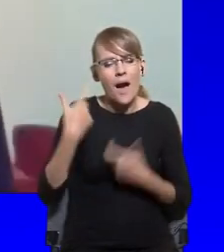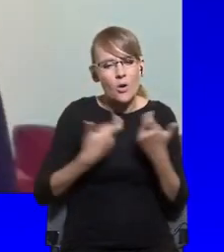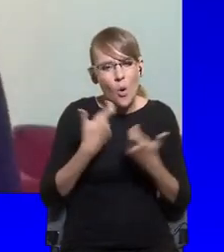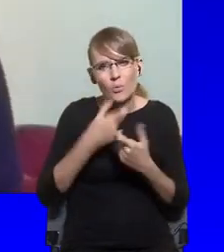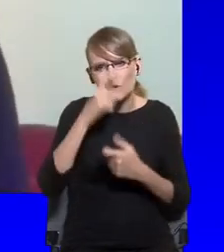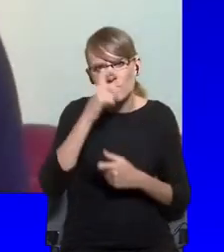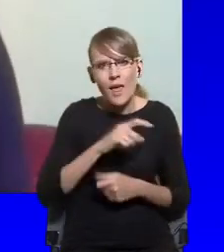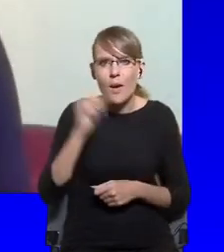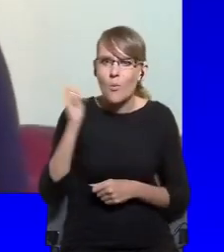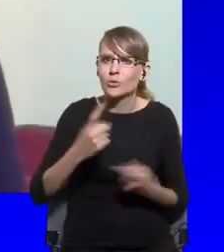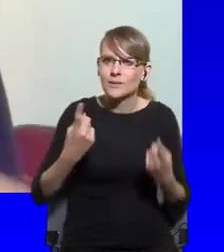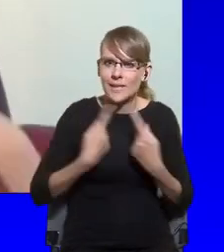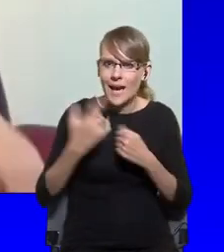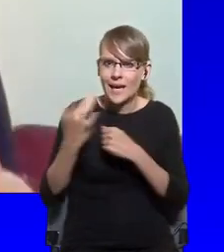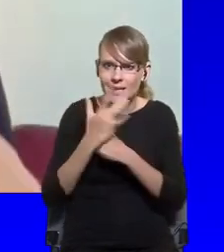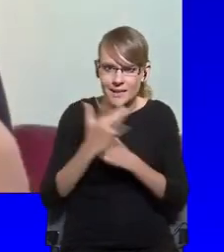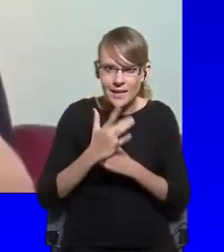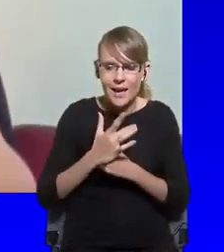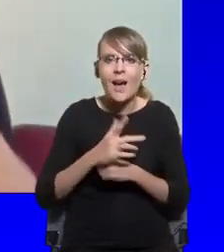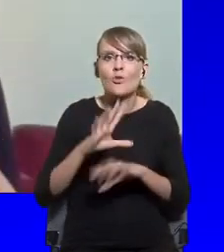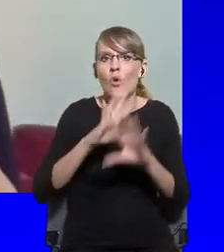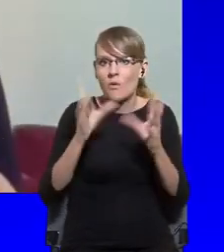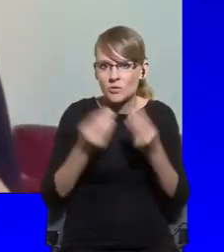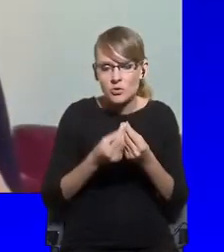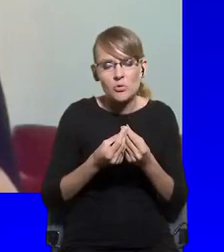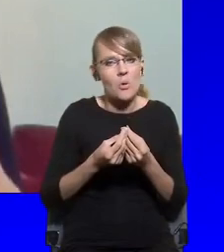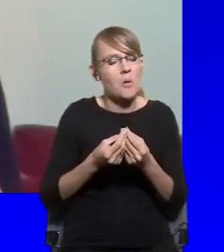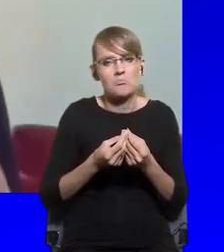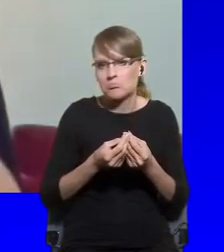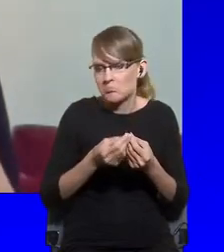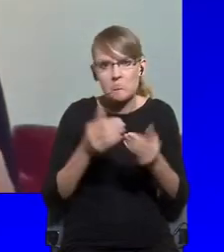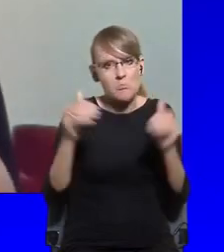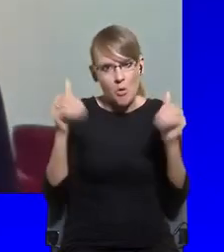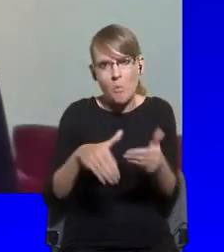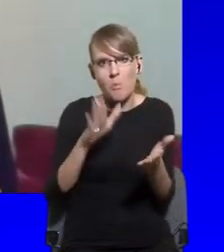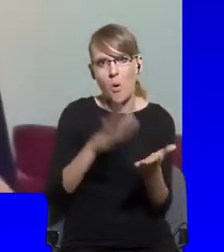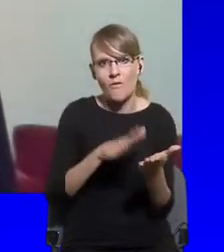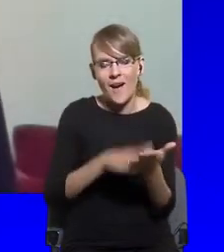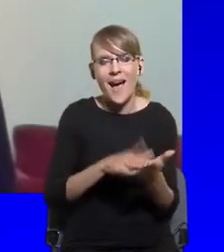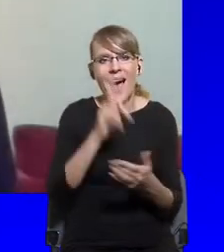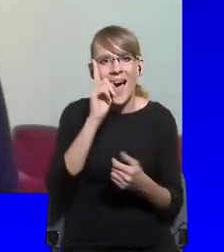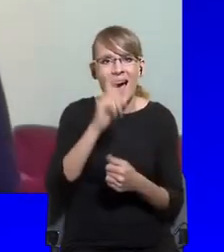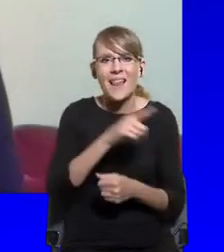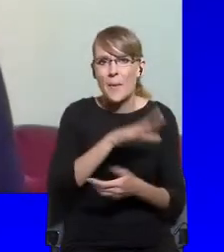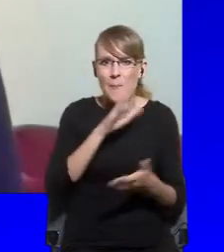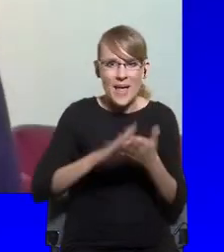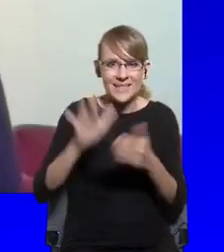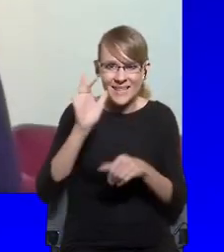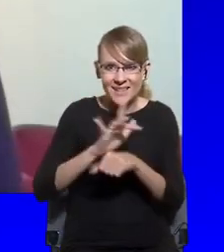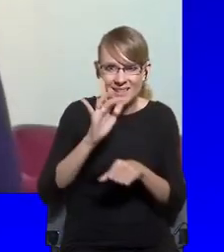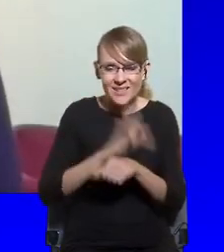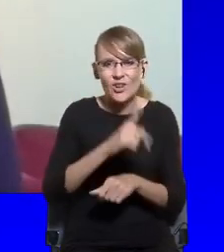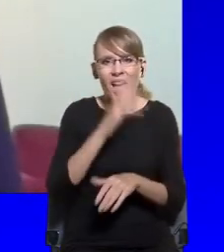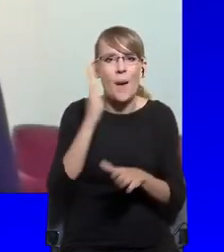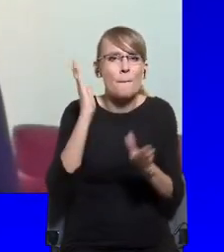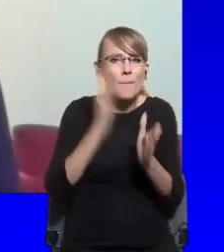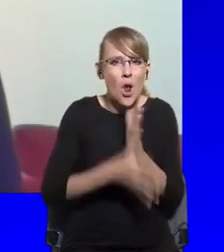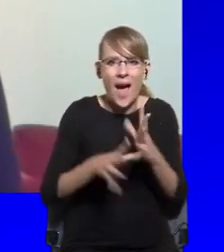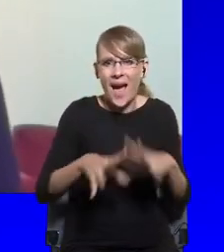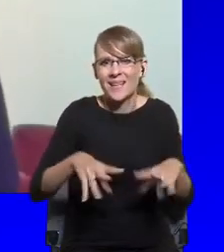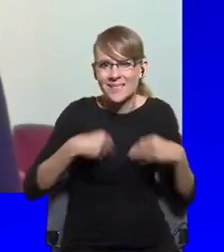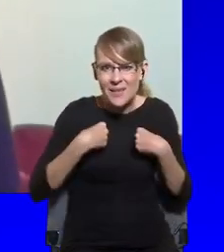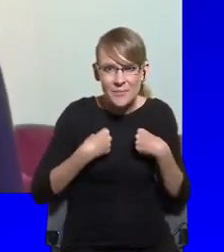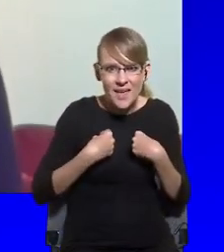are very laudable intentions. But this kind of uncritical, and in many ways, all too facile acceptance of what ultimately is an